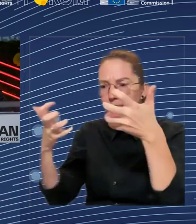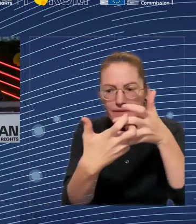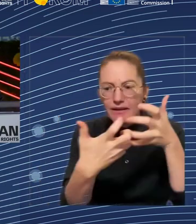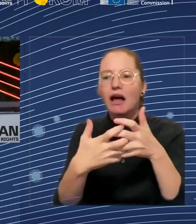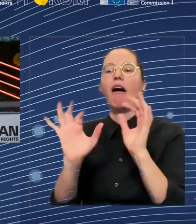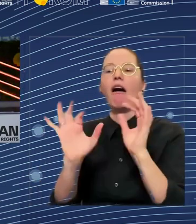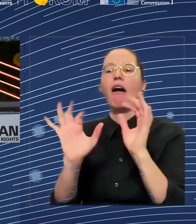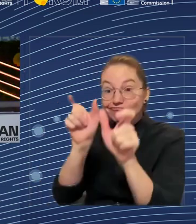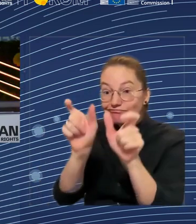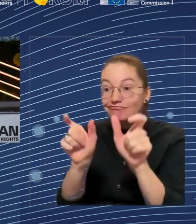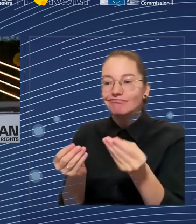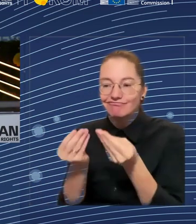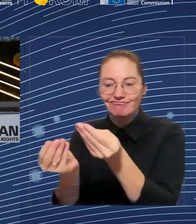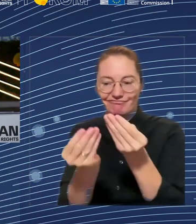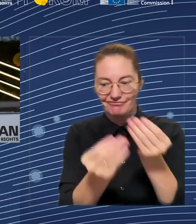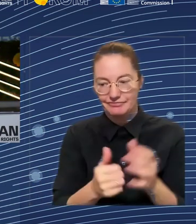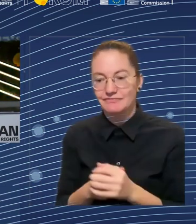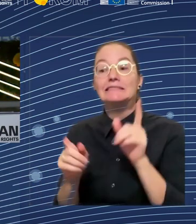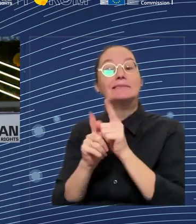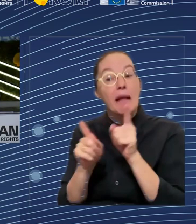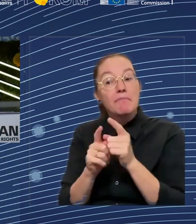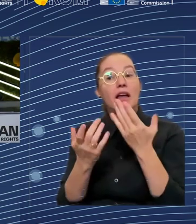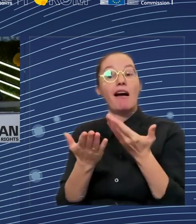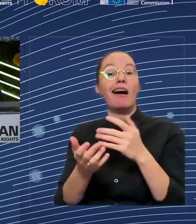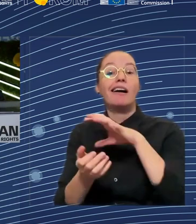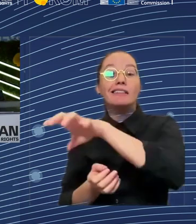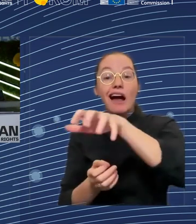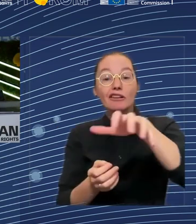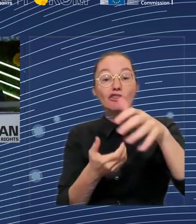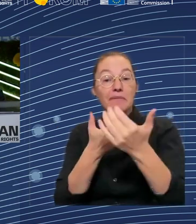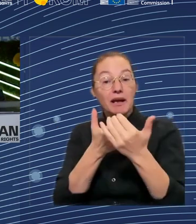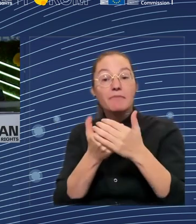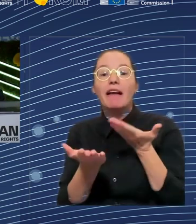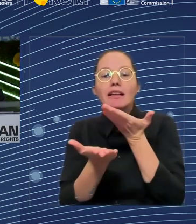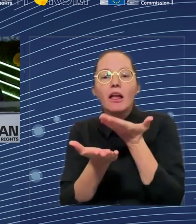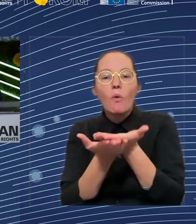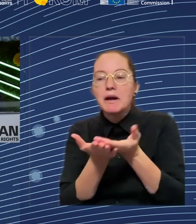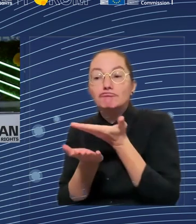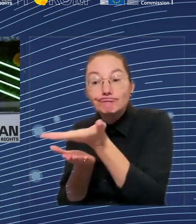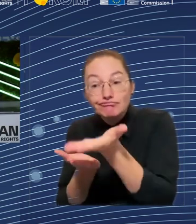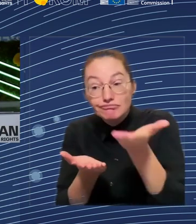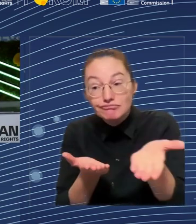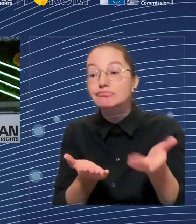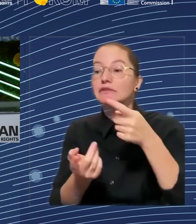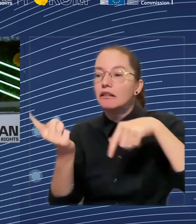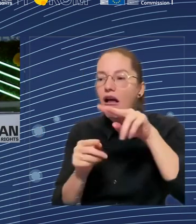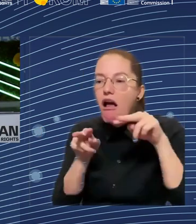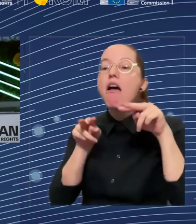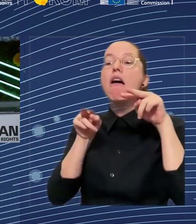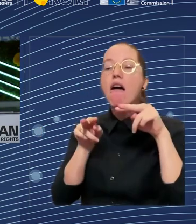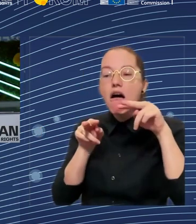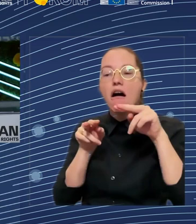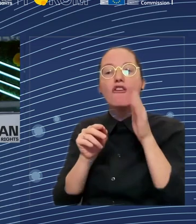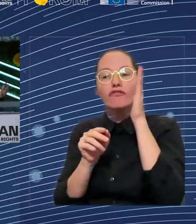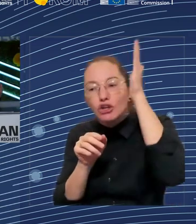that skills academies would be set up. That's, of course, then in the context of the rollout of Europe's manufacturing industry for